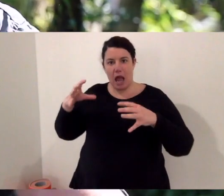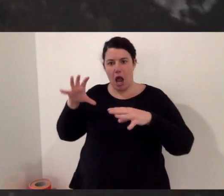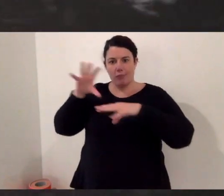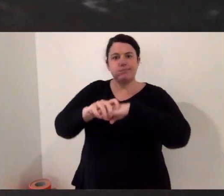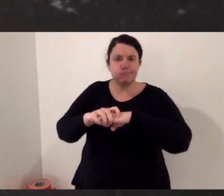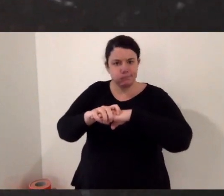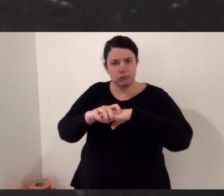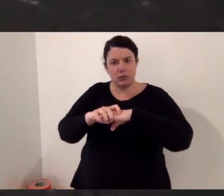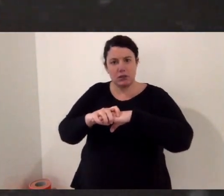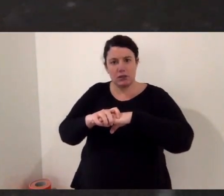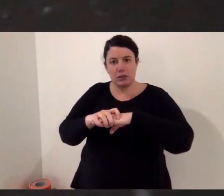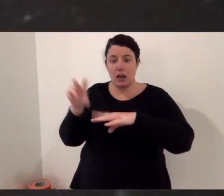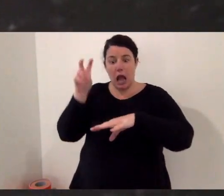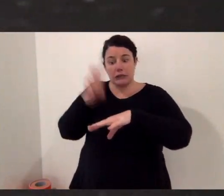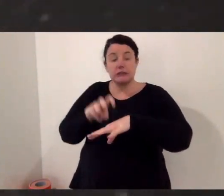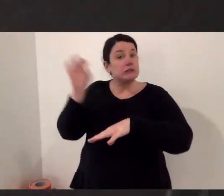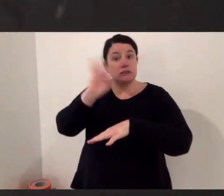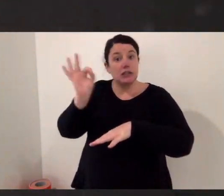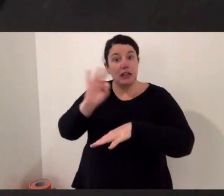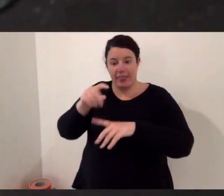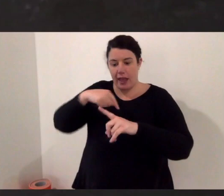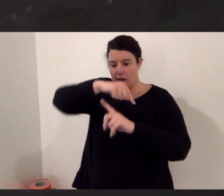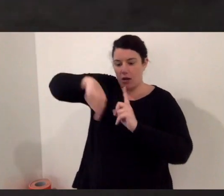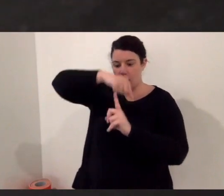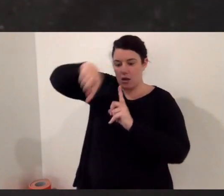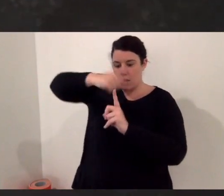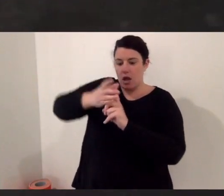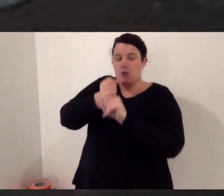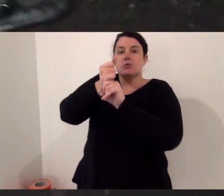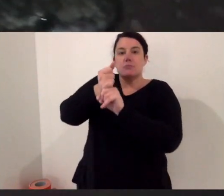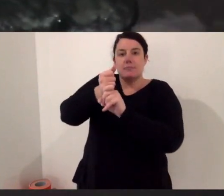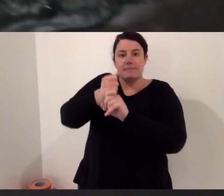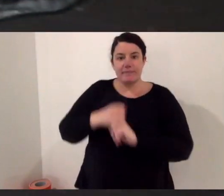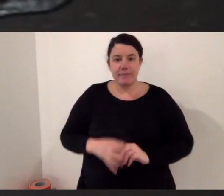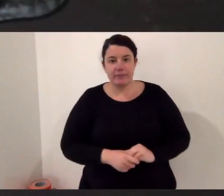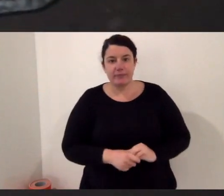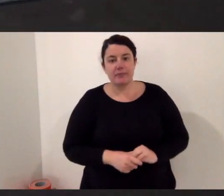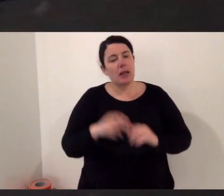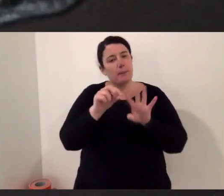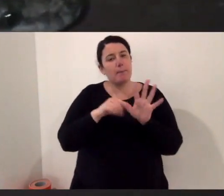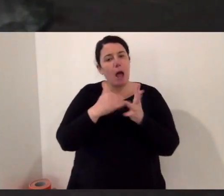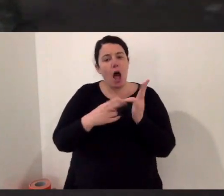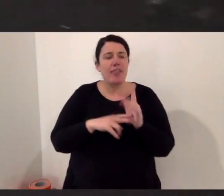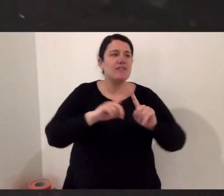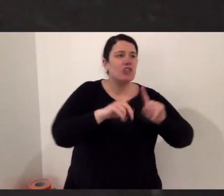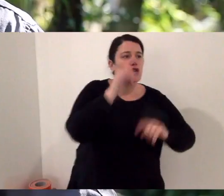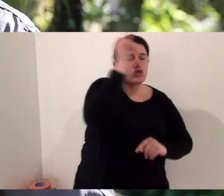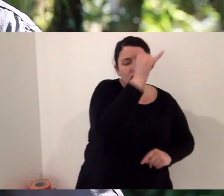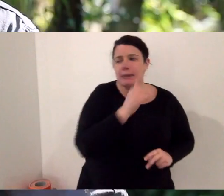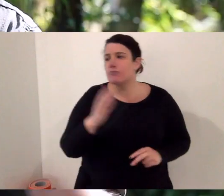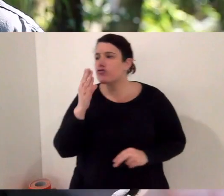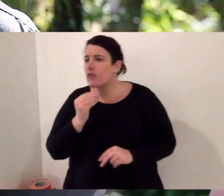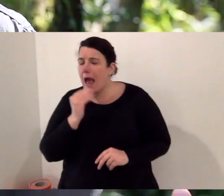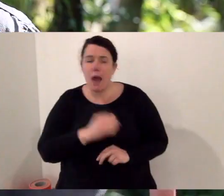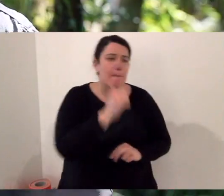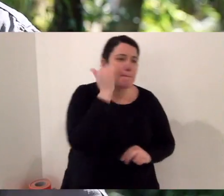thicker muscular head because they need it to hold onto their prey. Because rather than injecting venom, they have to constrict it. Now pythons are often